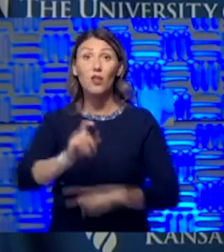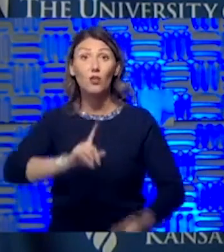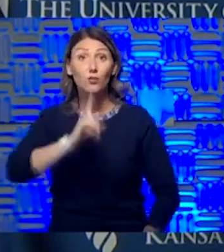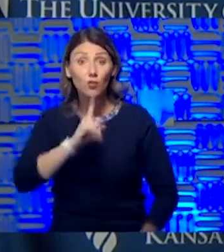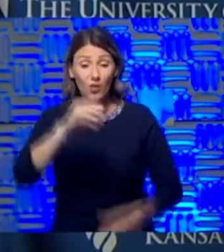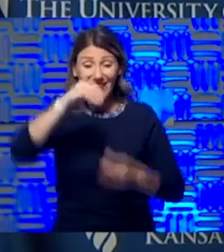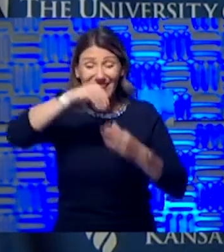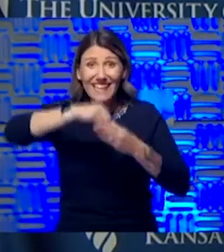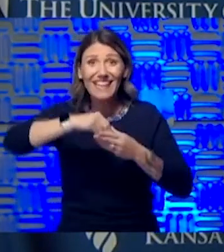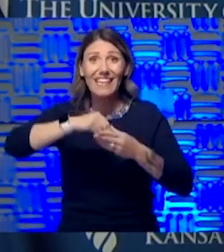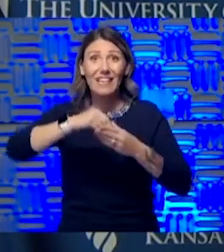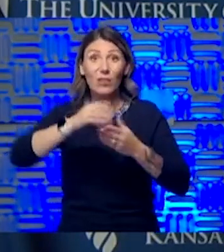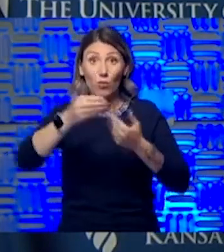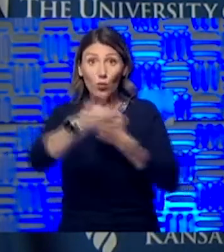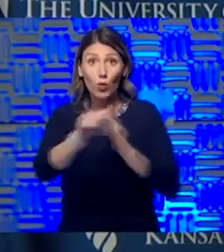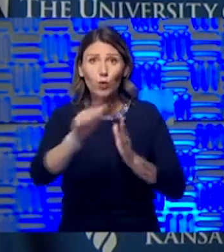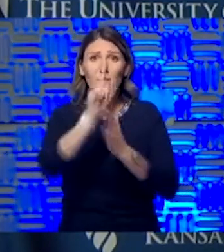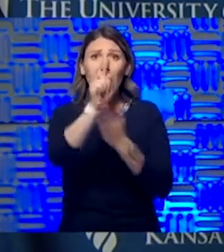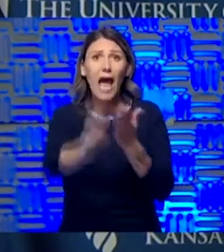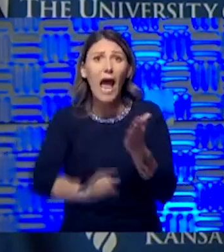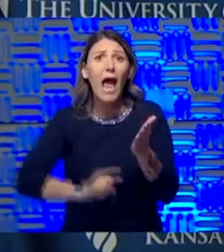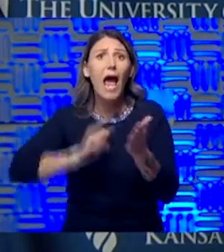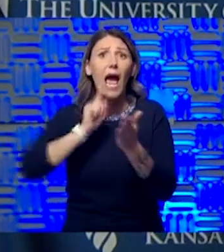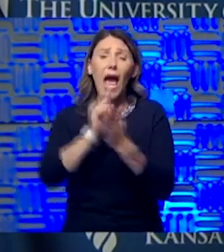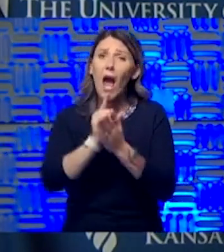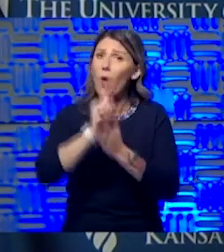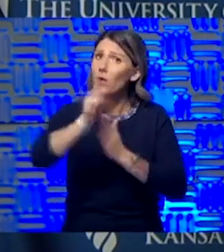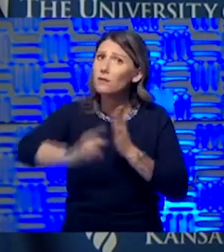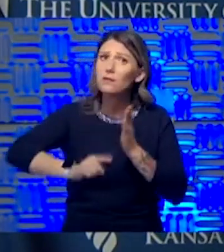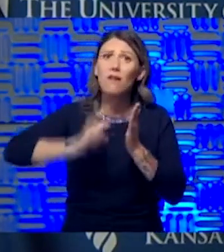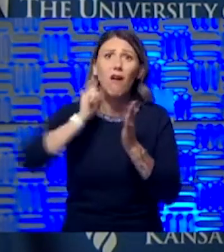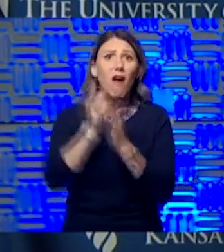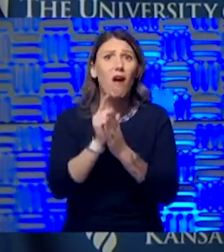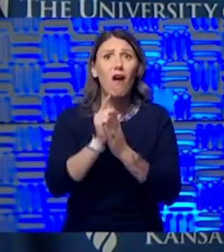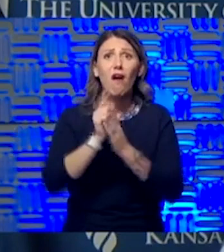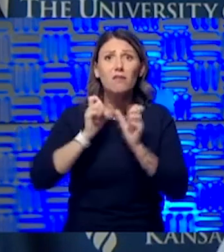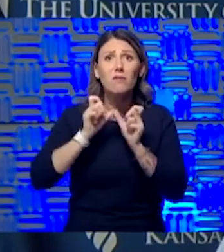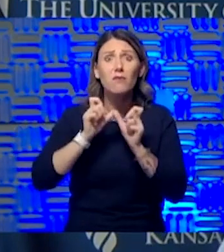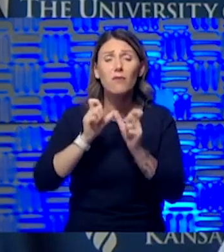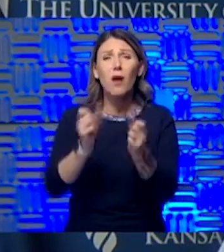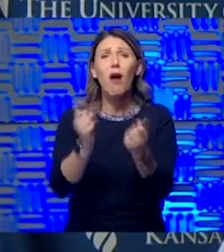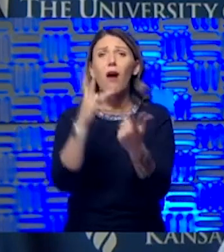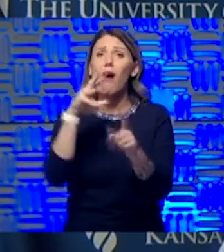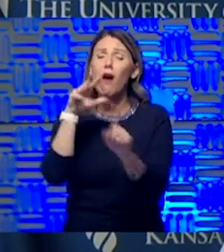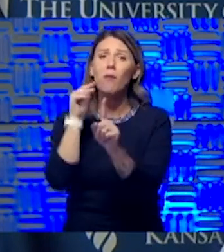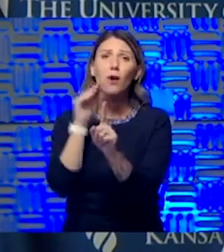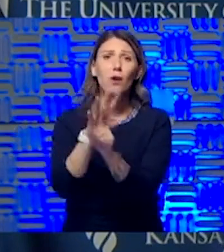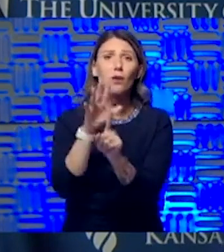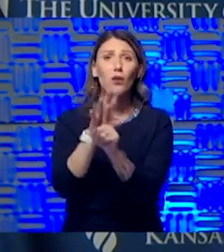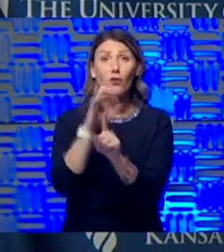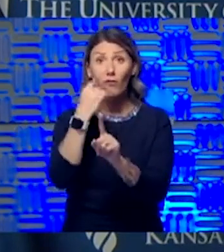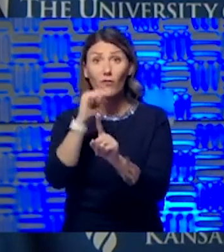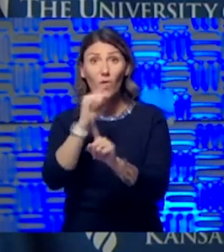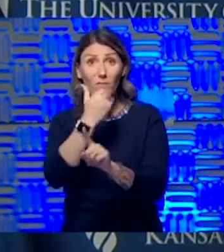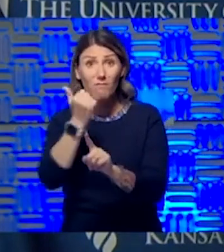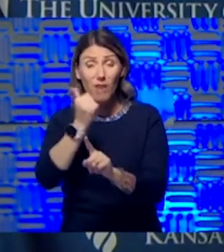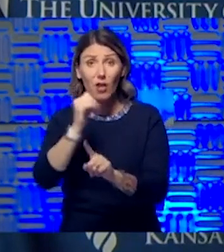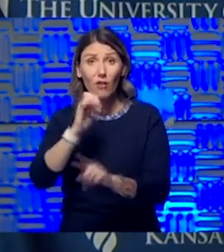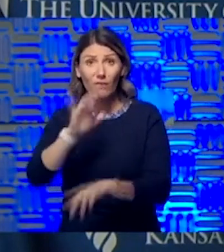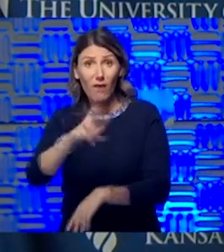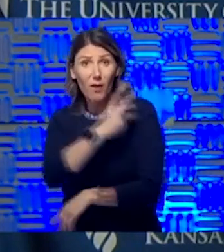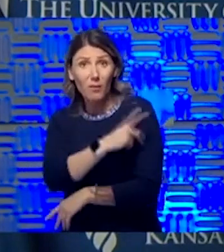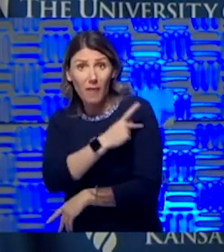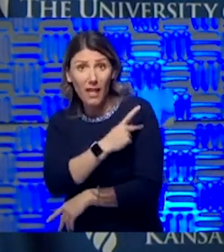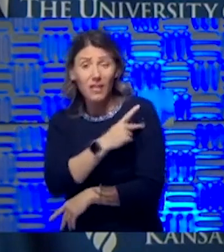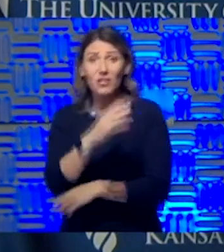hours upon hours. A lot of exposure. And they're doing that for the betterment of the patient as